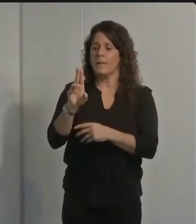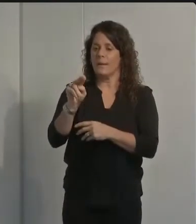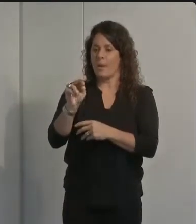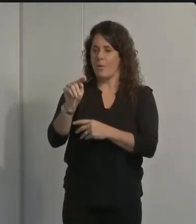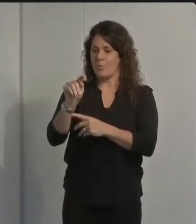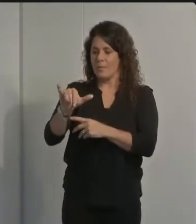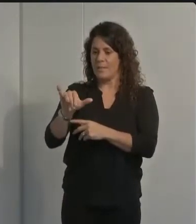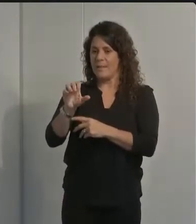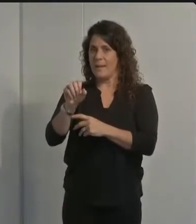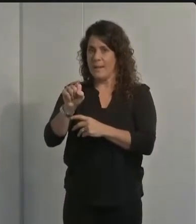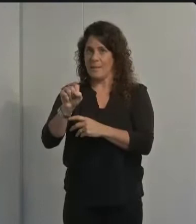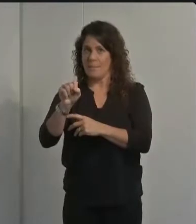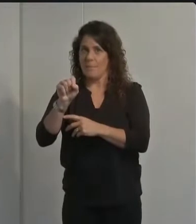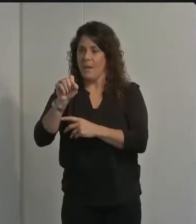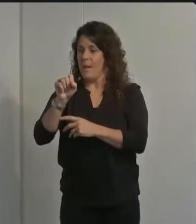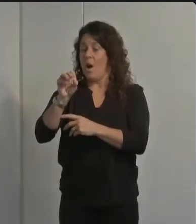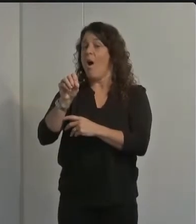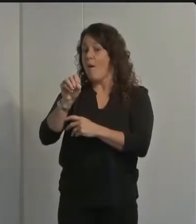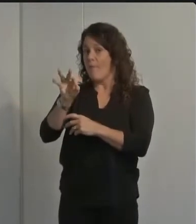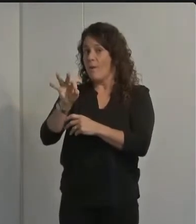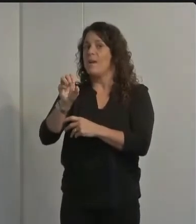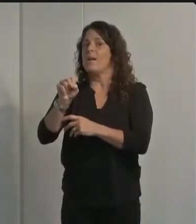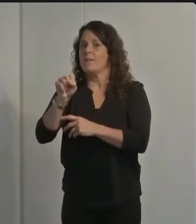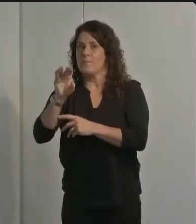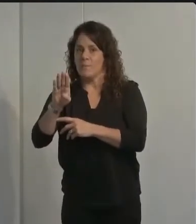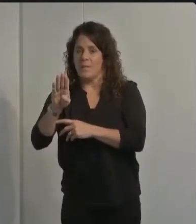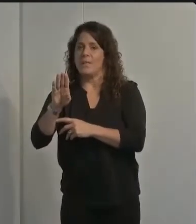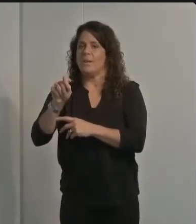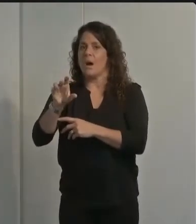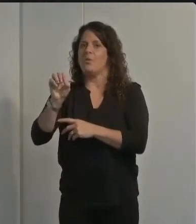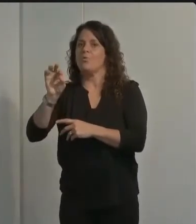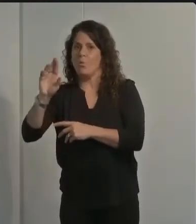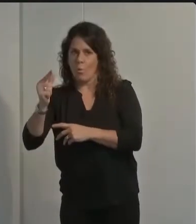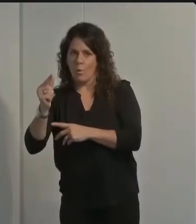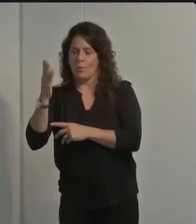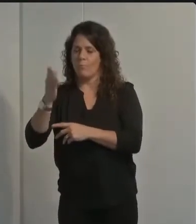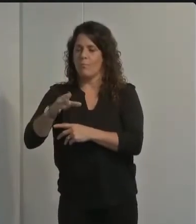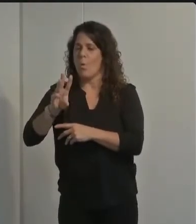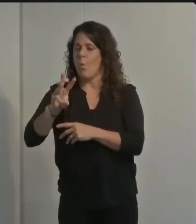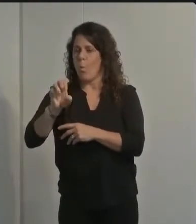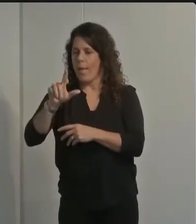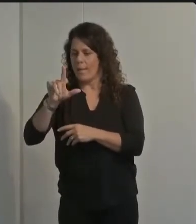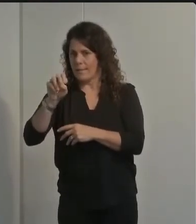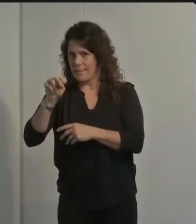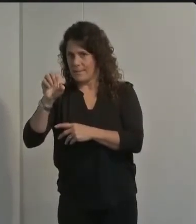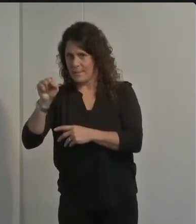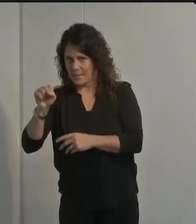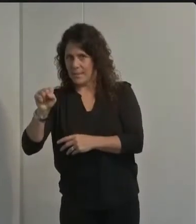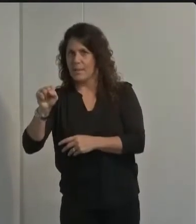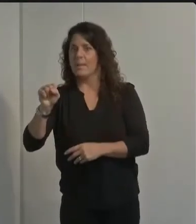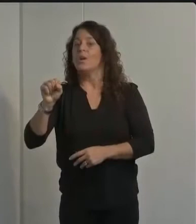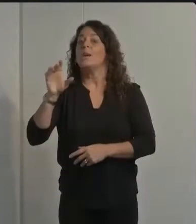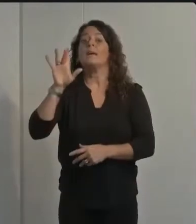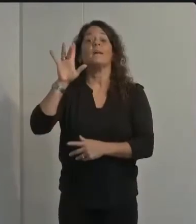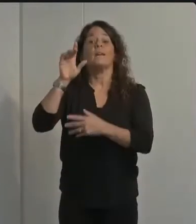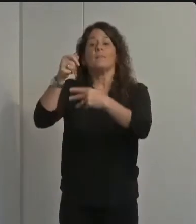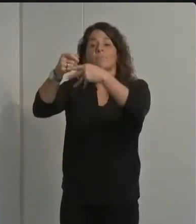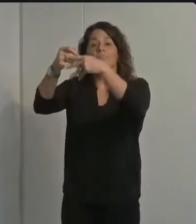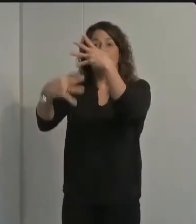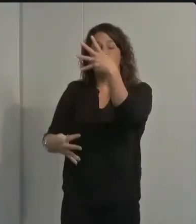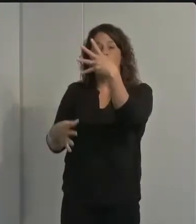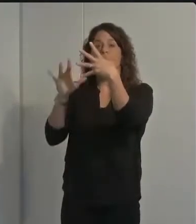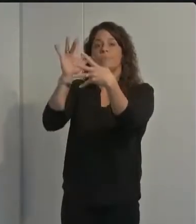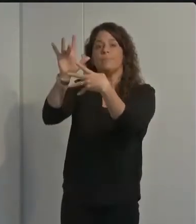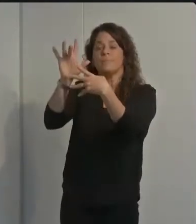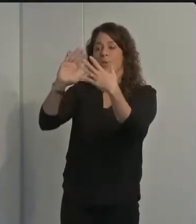.org backslash behavioral wellness you're going to click on the community link and drop